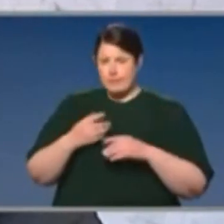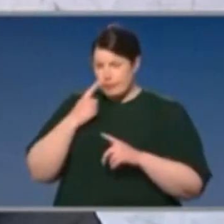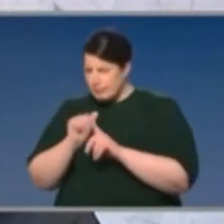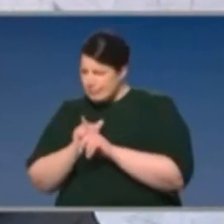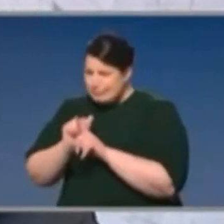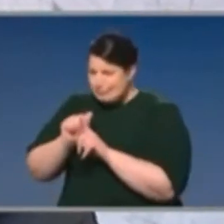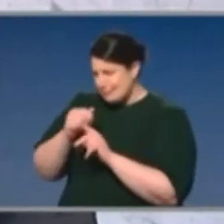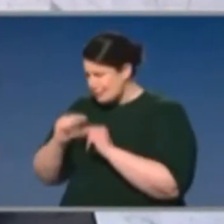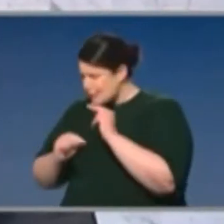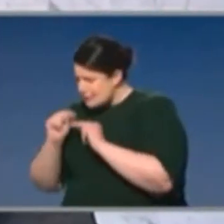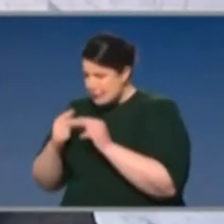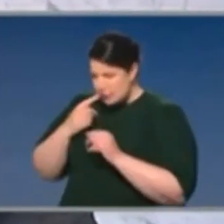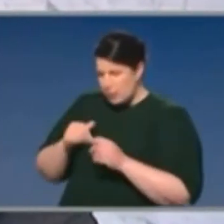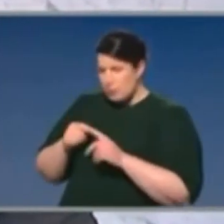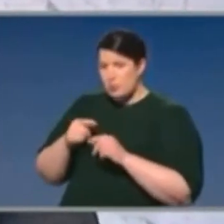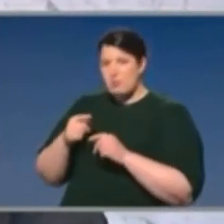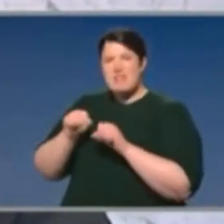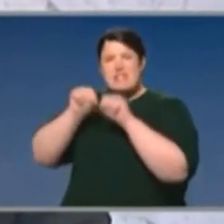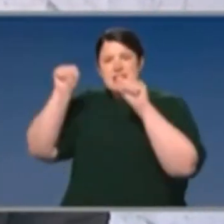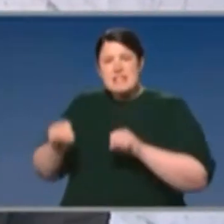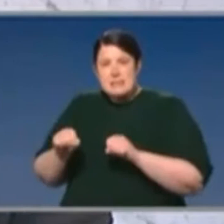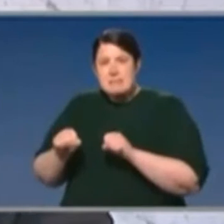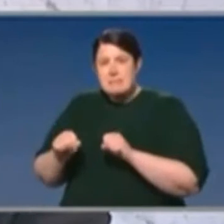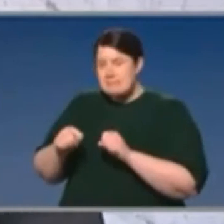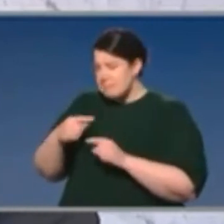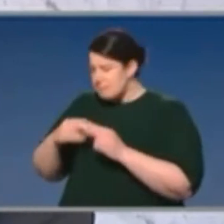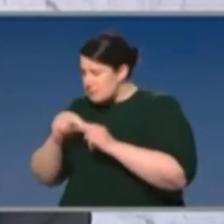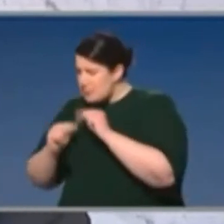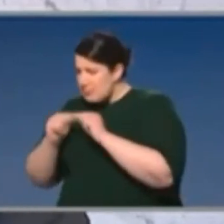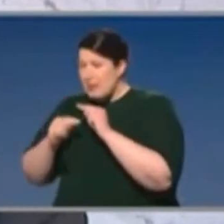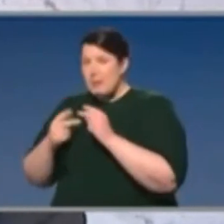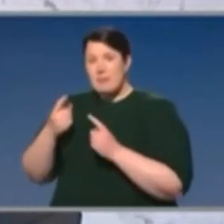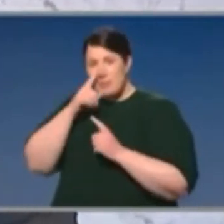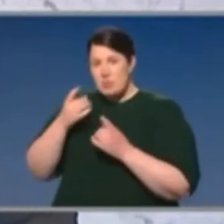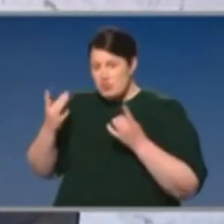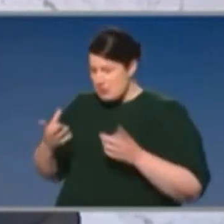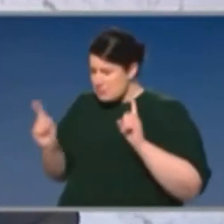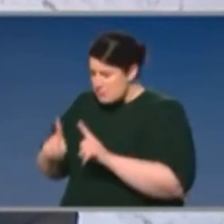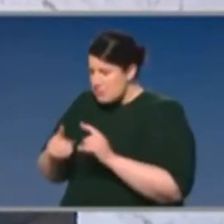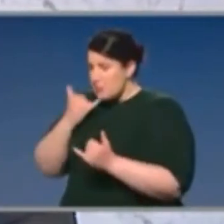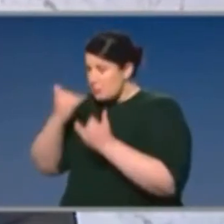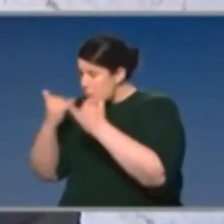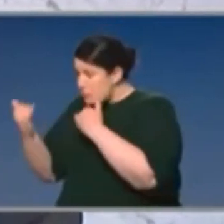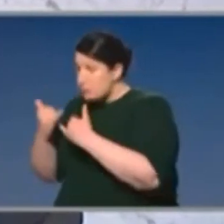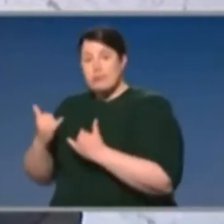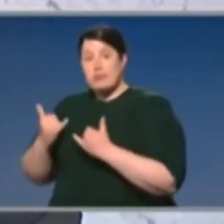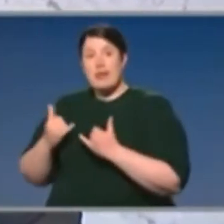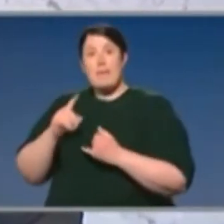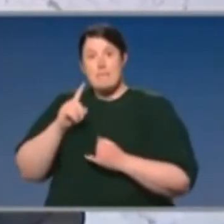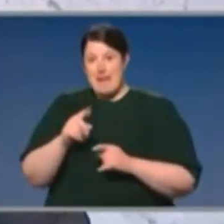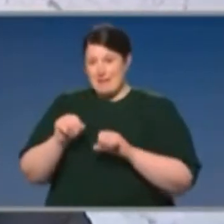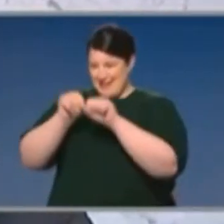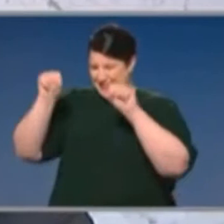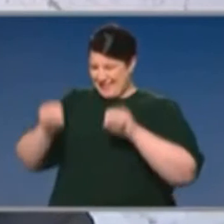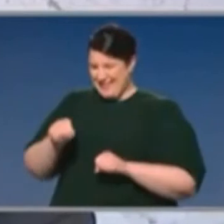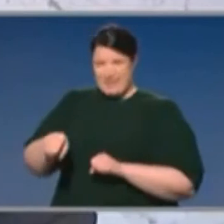to build up their information system. So you can have a lot of people who are ready to be on phones. But if the workflow is not managed and